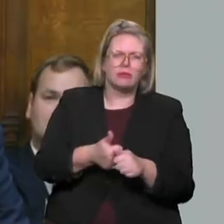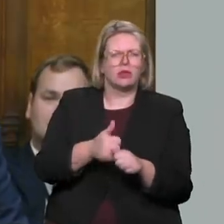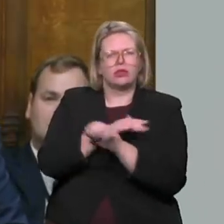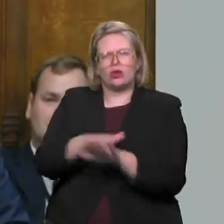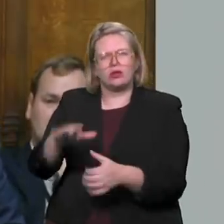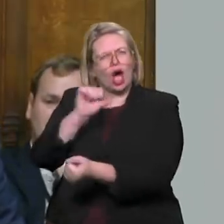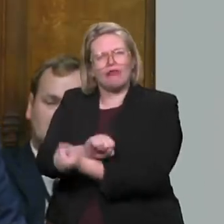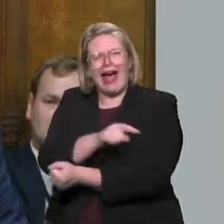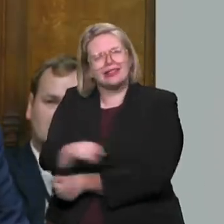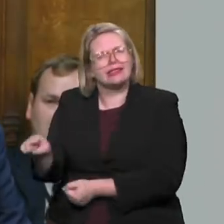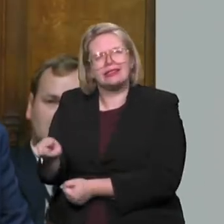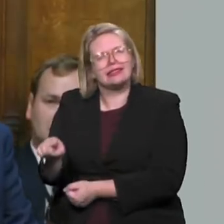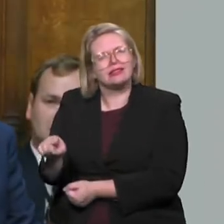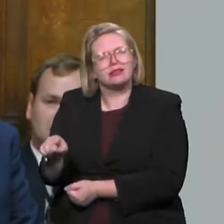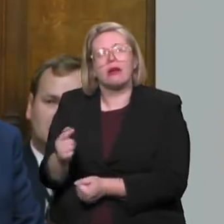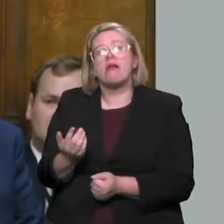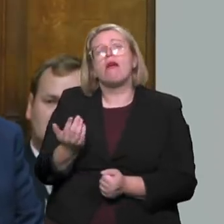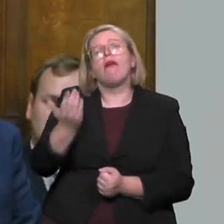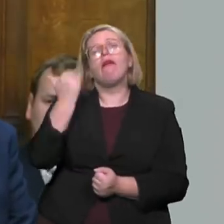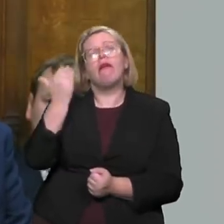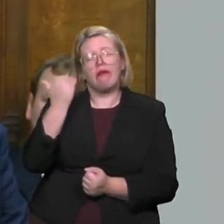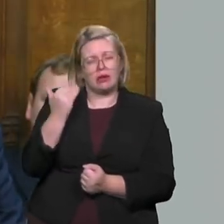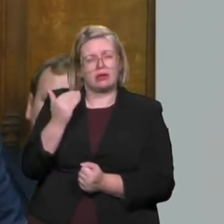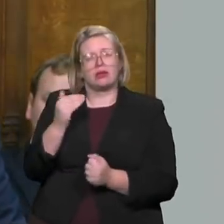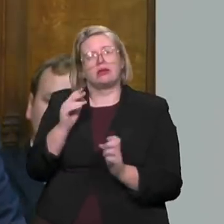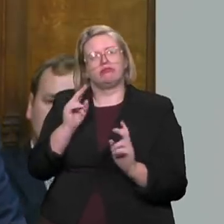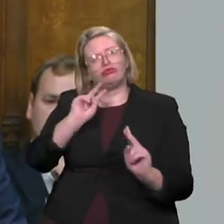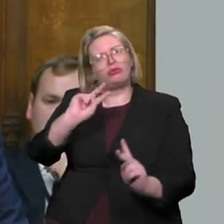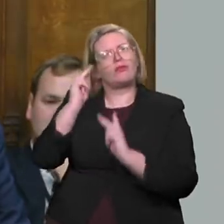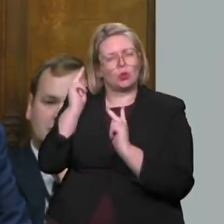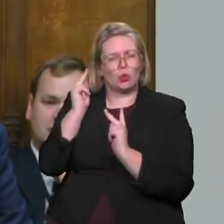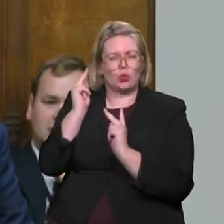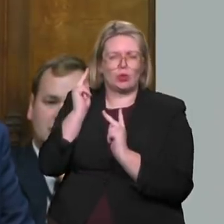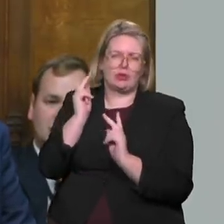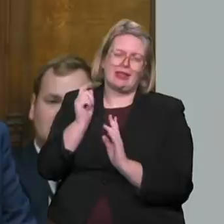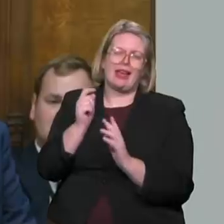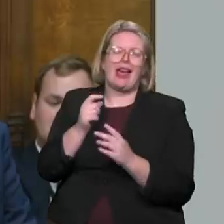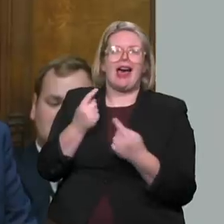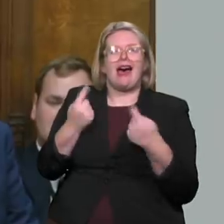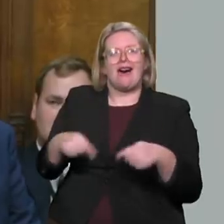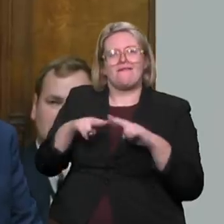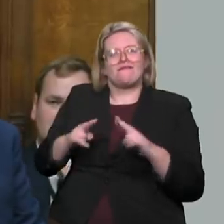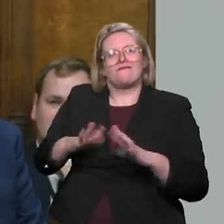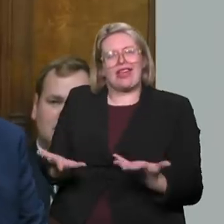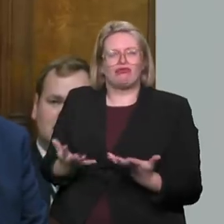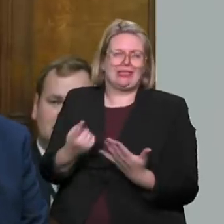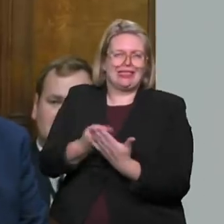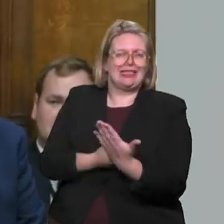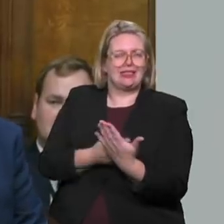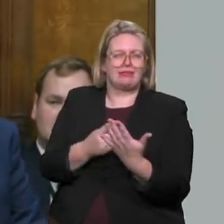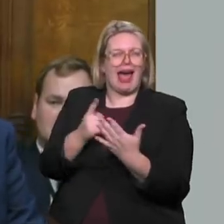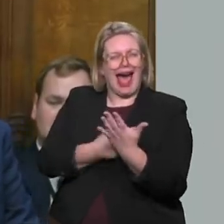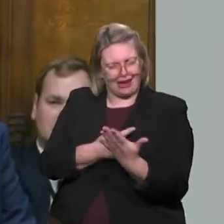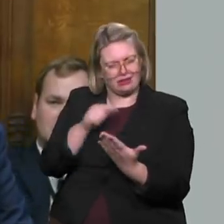review of the repeal of the Vagrancy Act 1824 has now been concluded. Does my right hon. Friend agree with me,